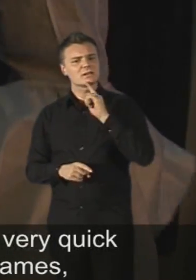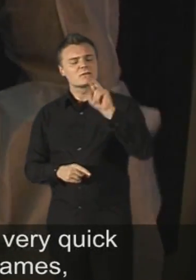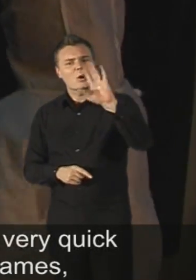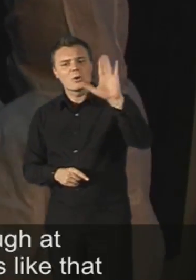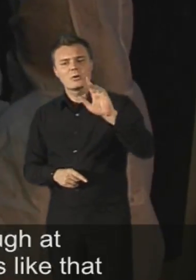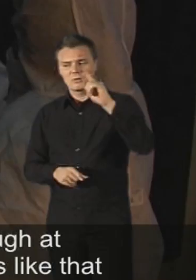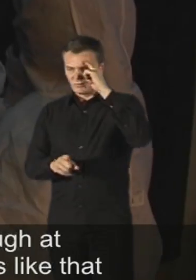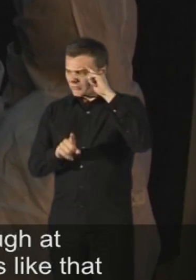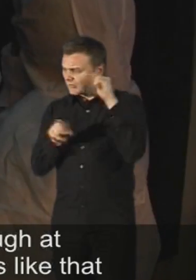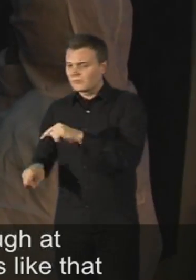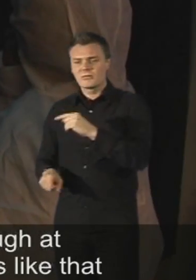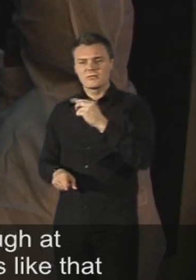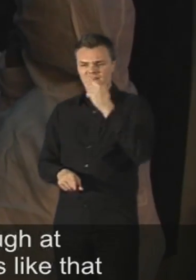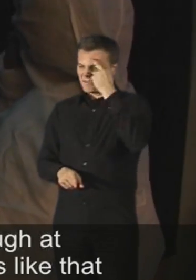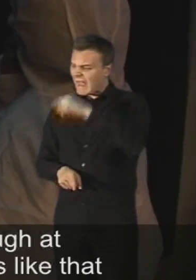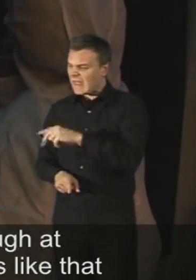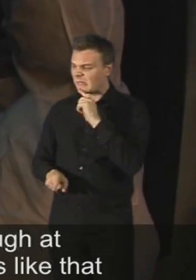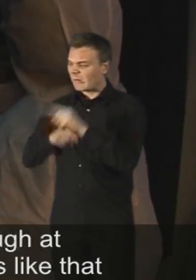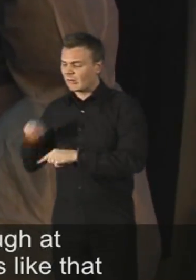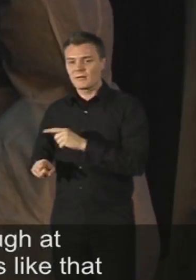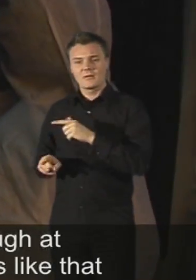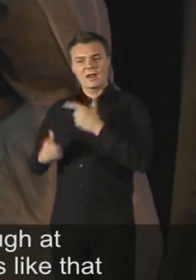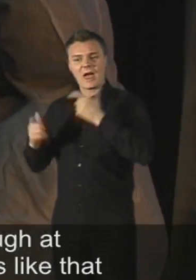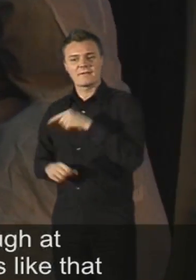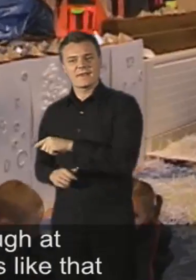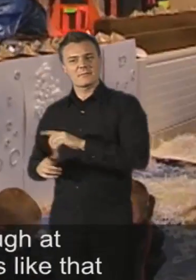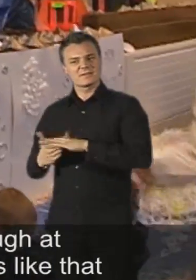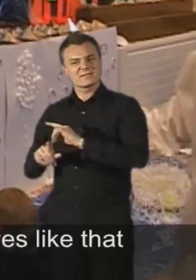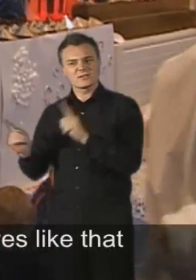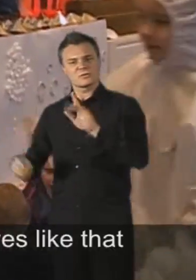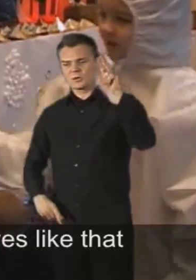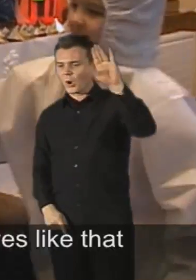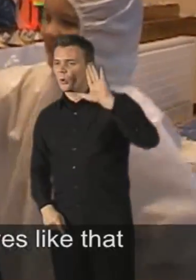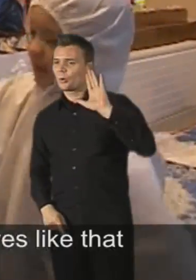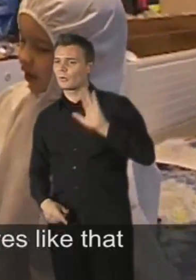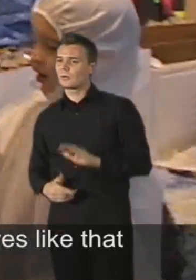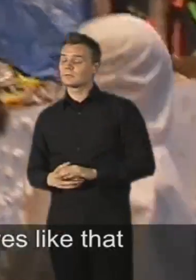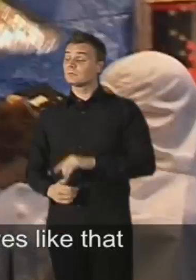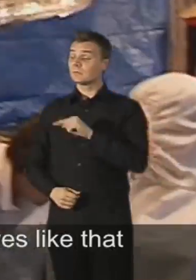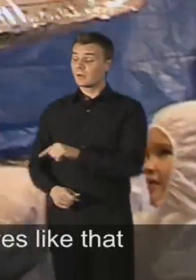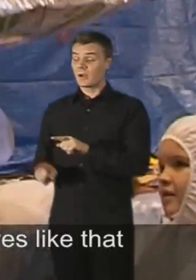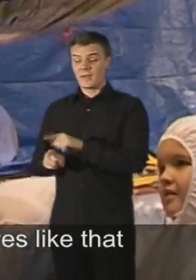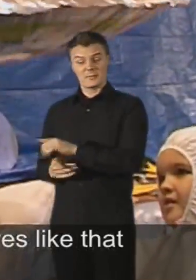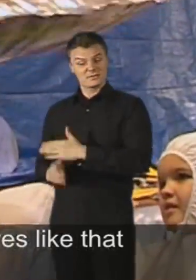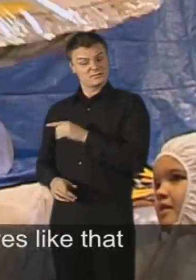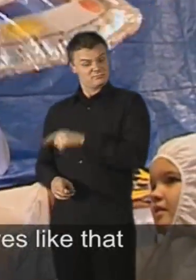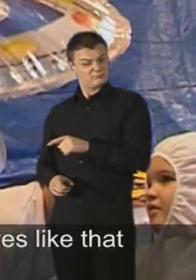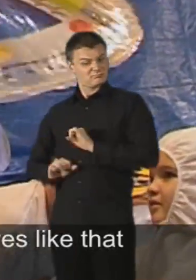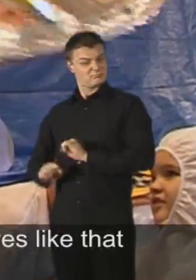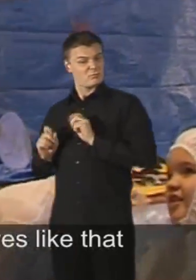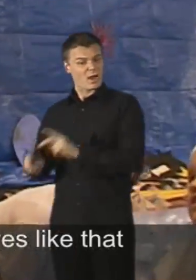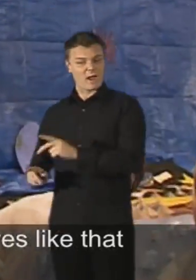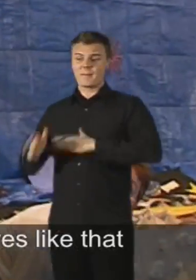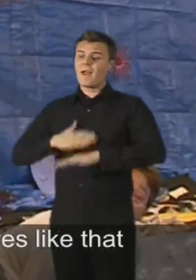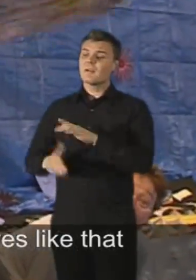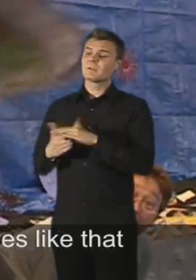call someone names. No, you don't make fun of them or laugh at them because they're different. She's like that because that's how she is. He behaves like